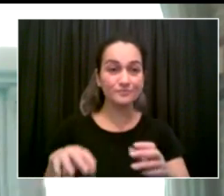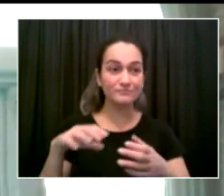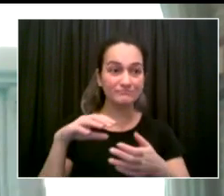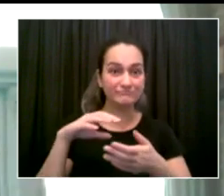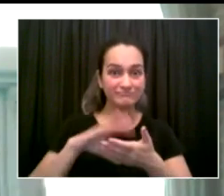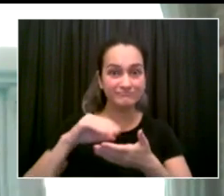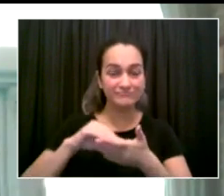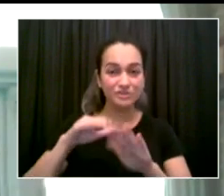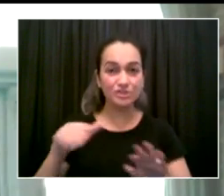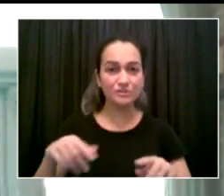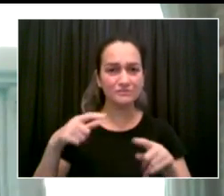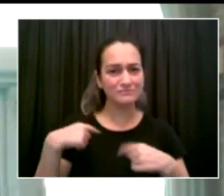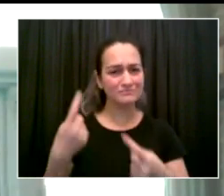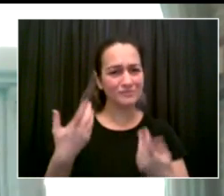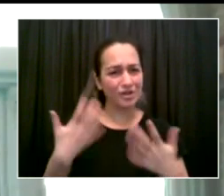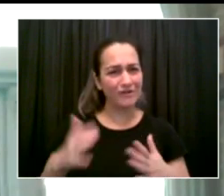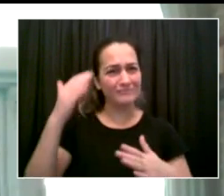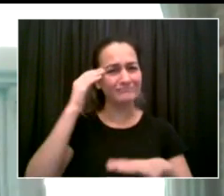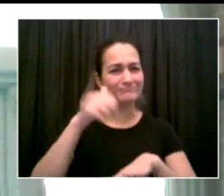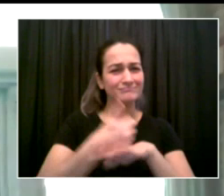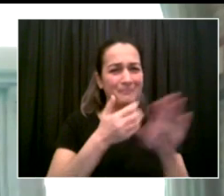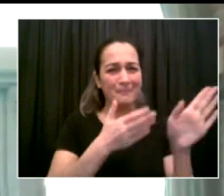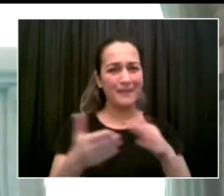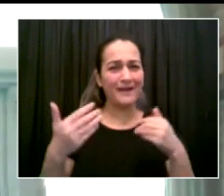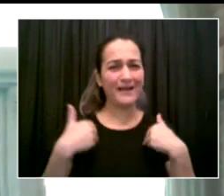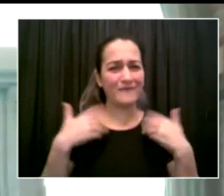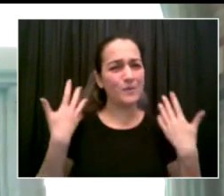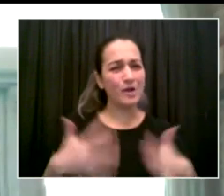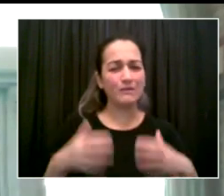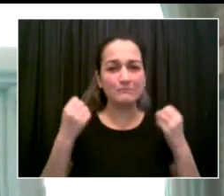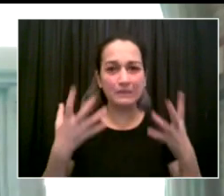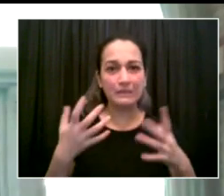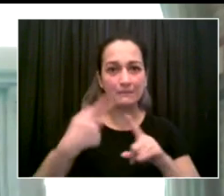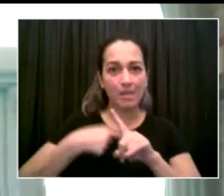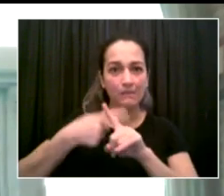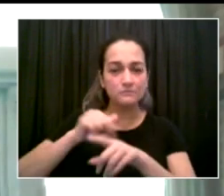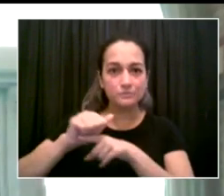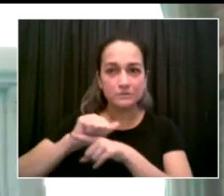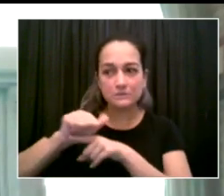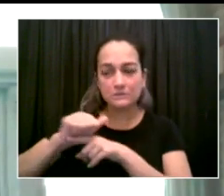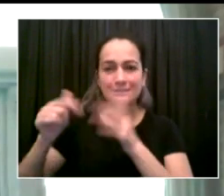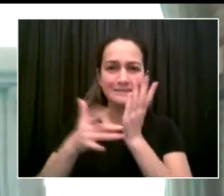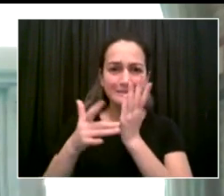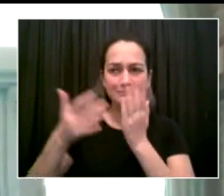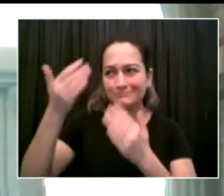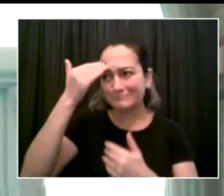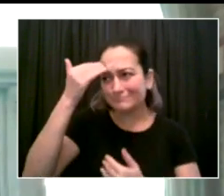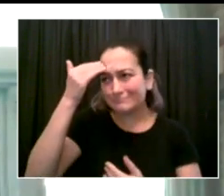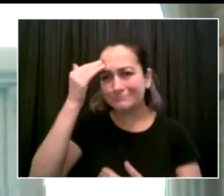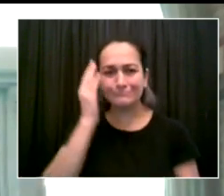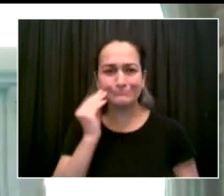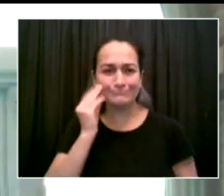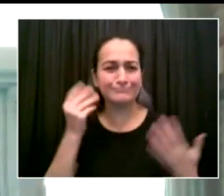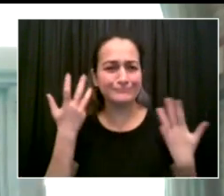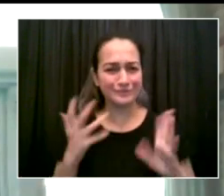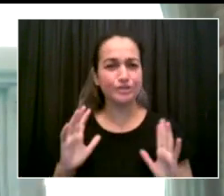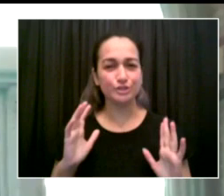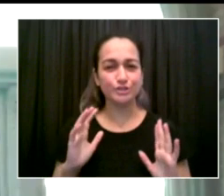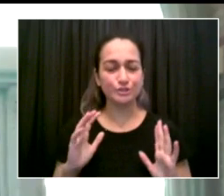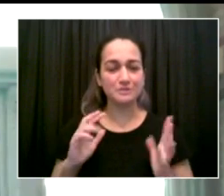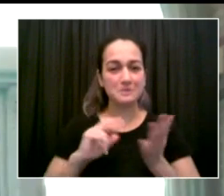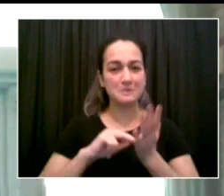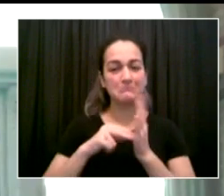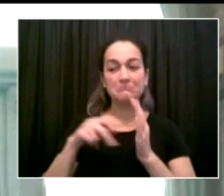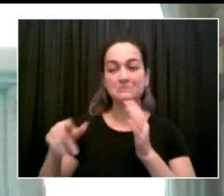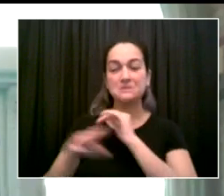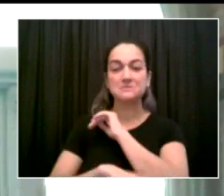health and safety measures that we didn't have a year ago that will allow us to be in school as opposed to having to leave our school